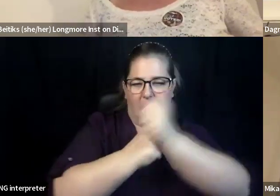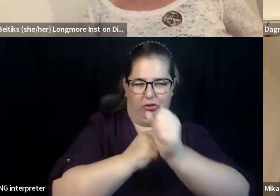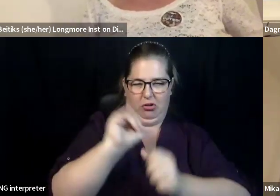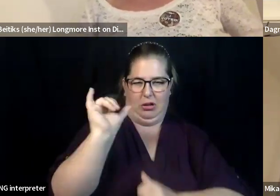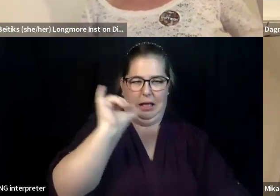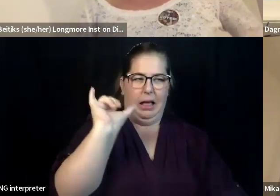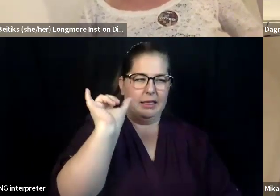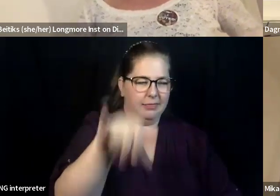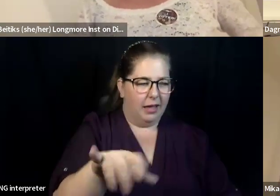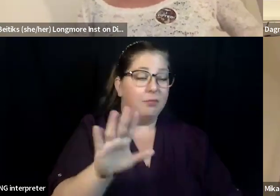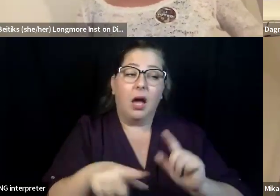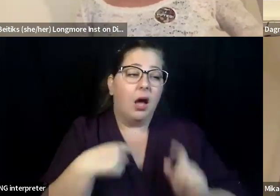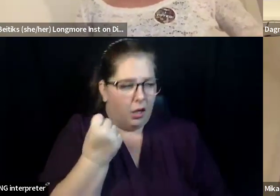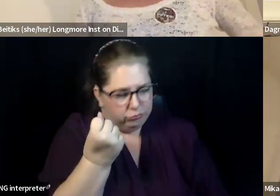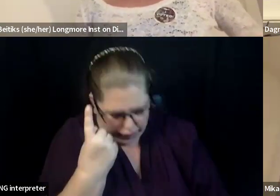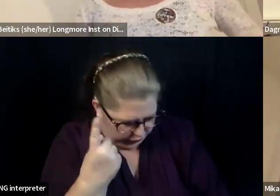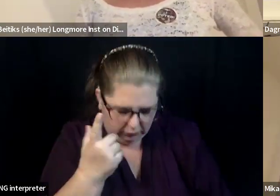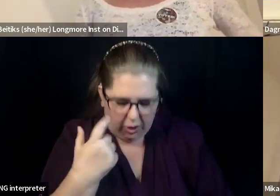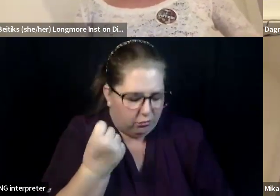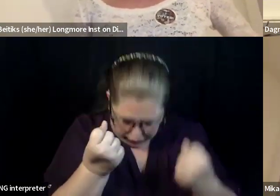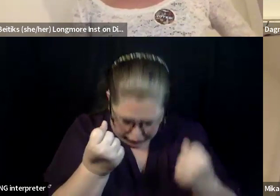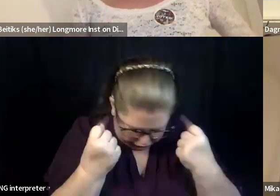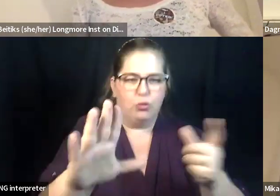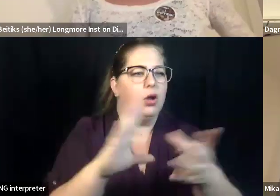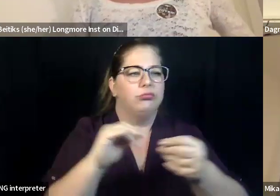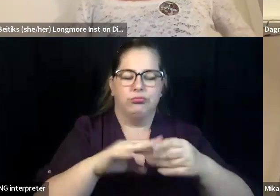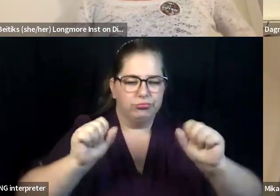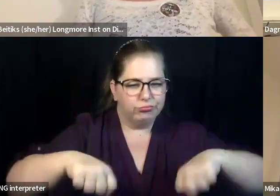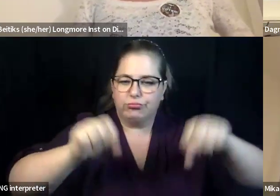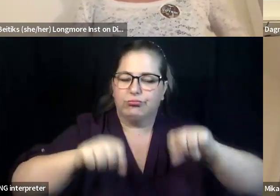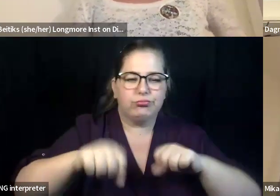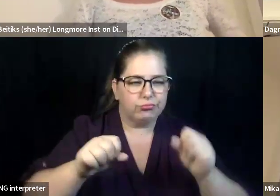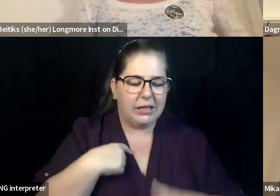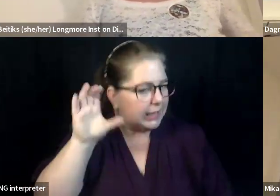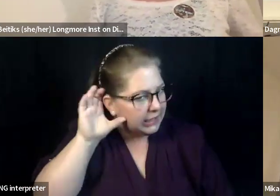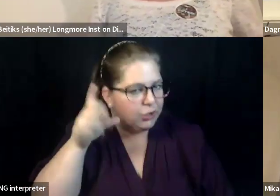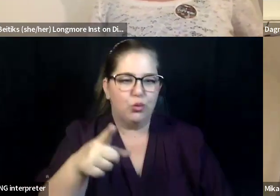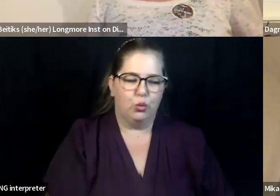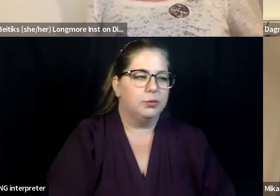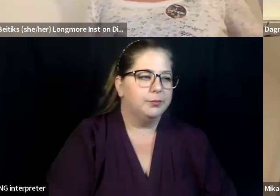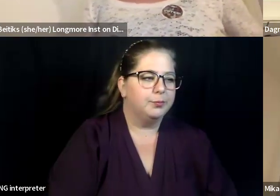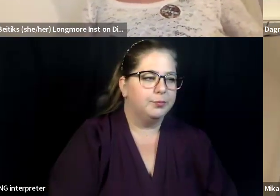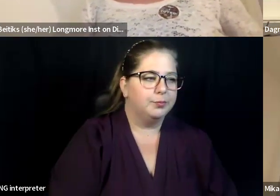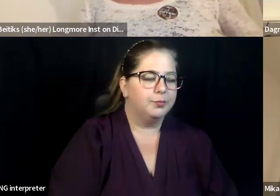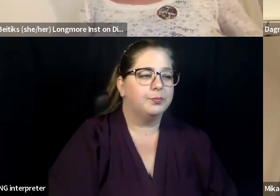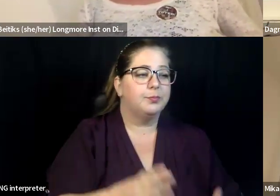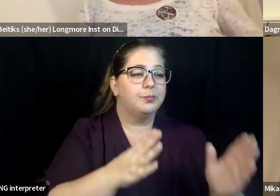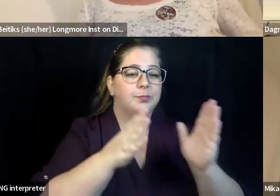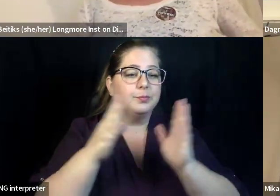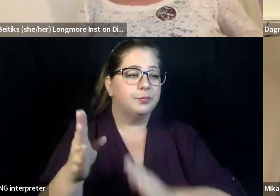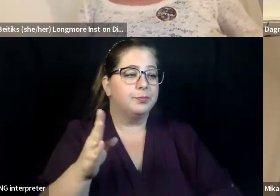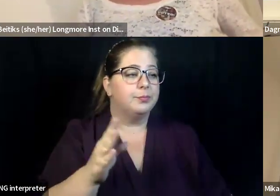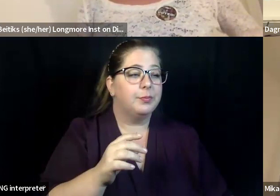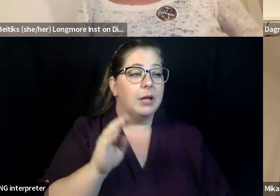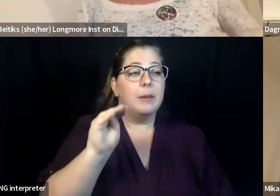think it's, it's very valuable. And I put the, um, the link in the chat to the, um, to the project by the